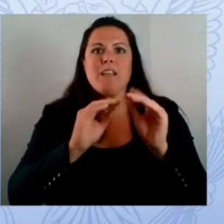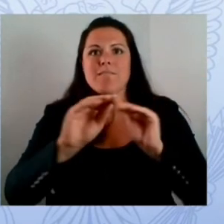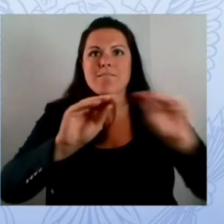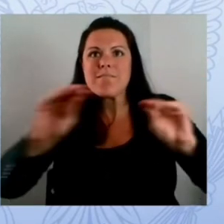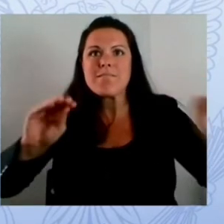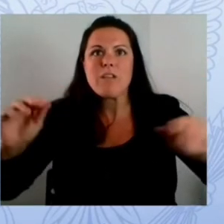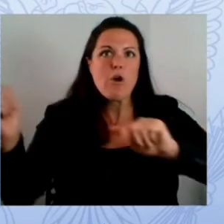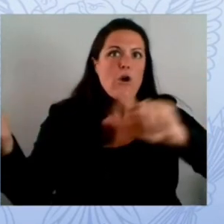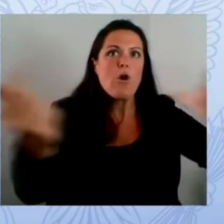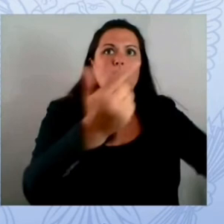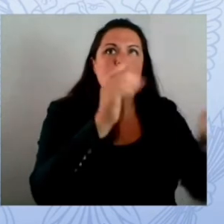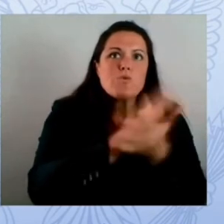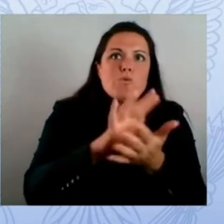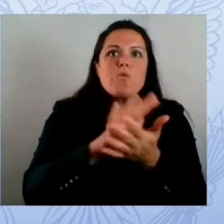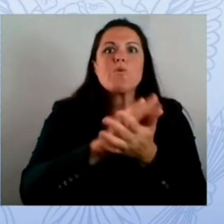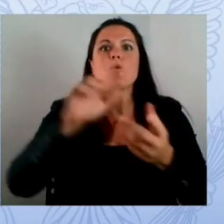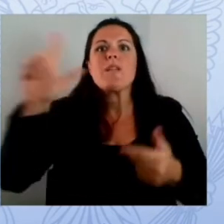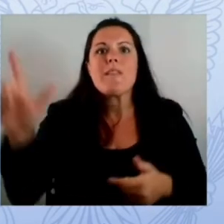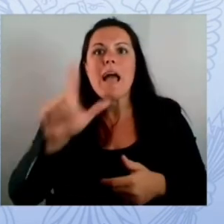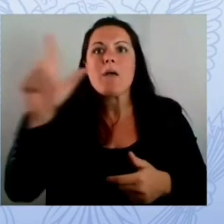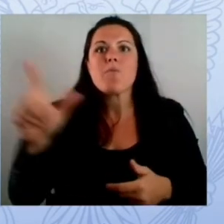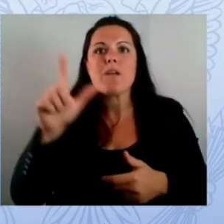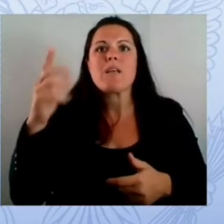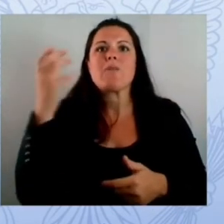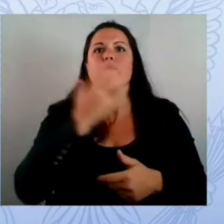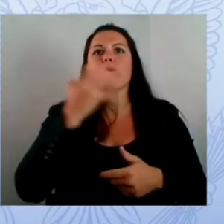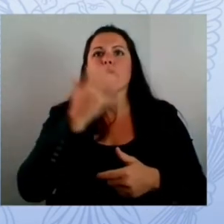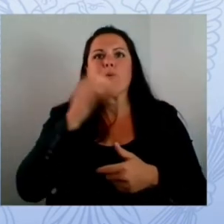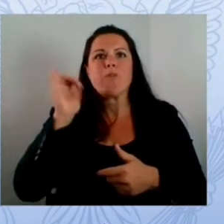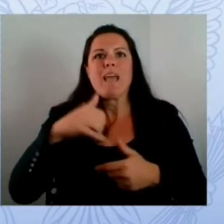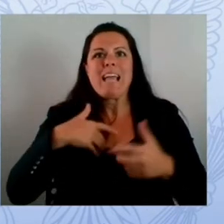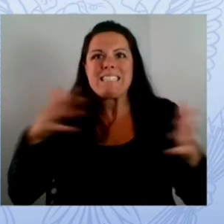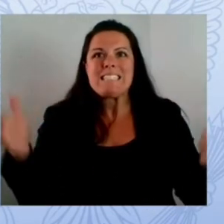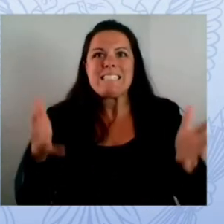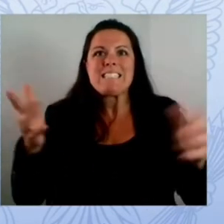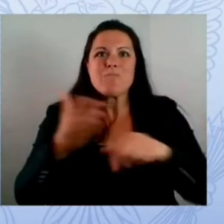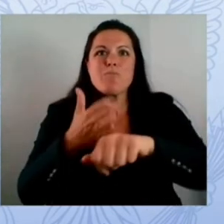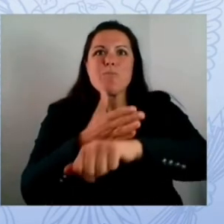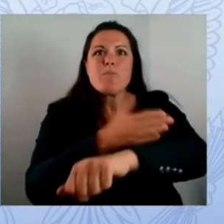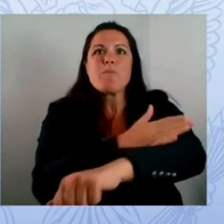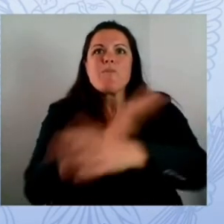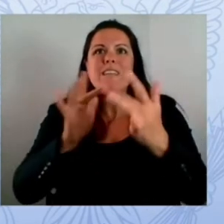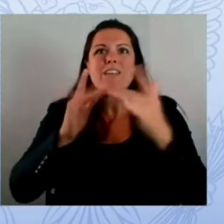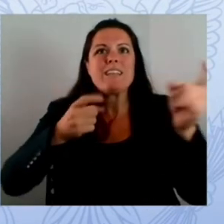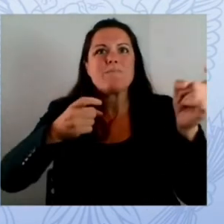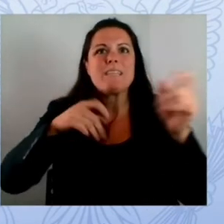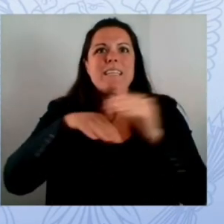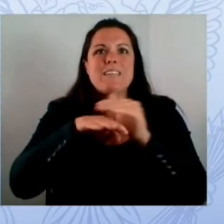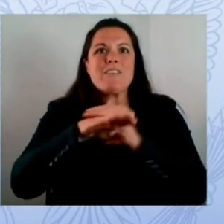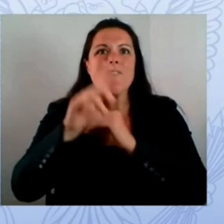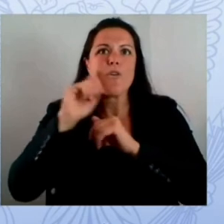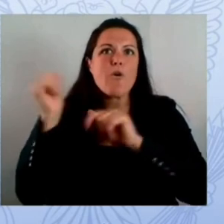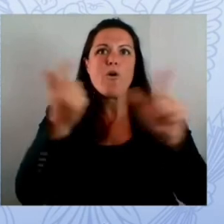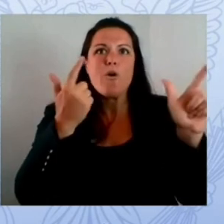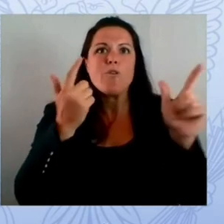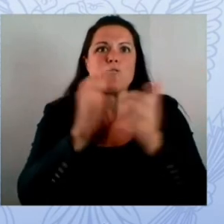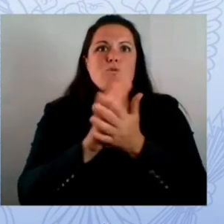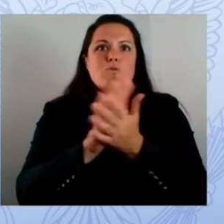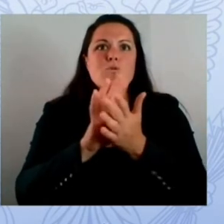america and everything in between and because great programs don't thrive without continuous attention and care the fcc has has